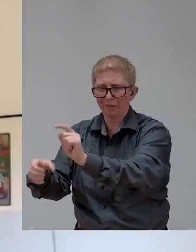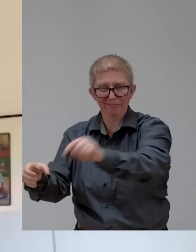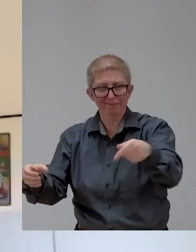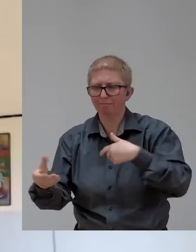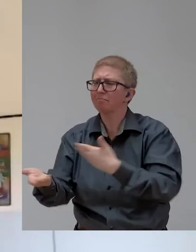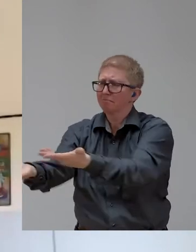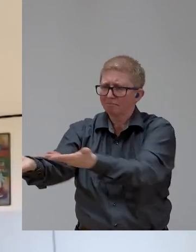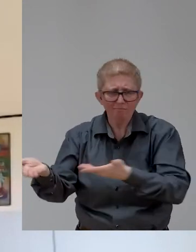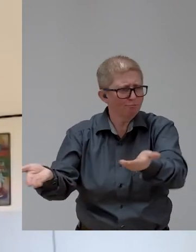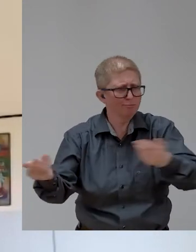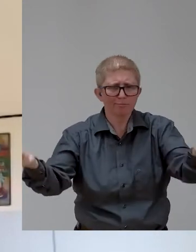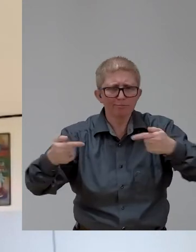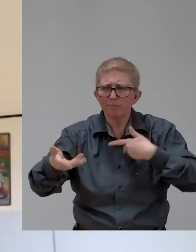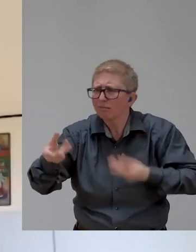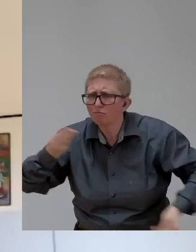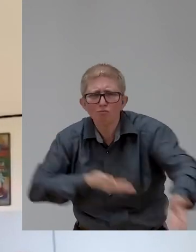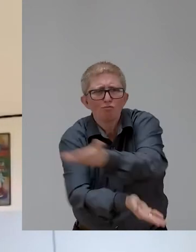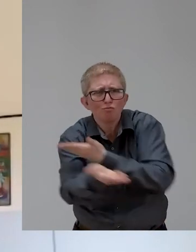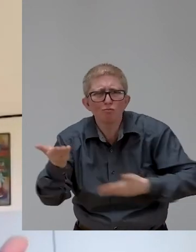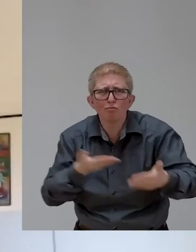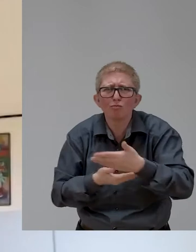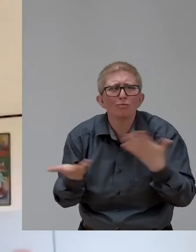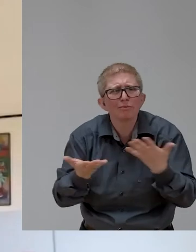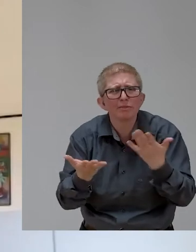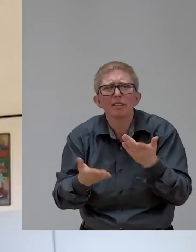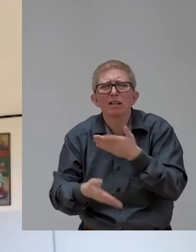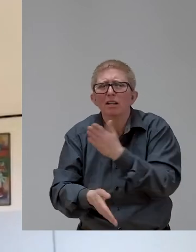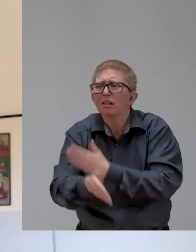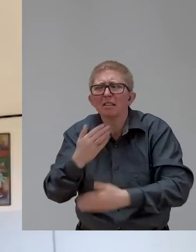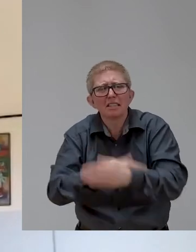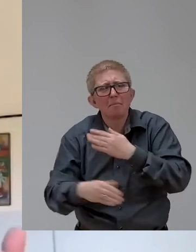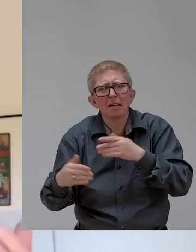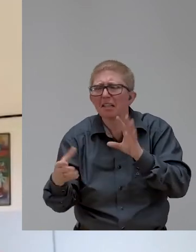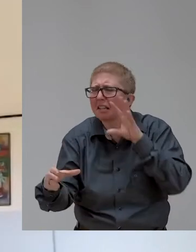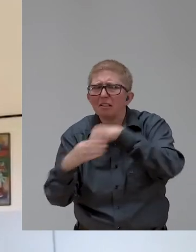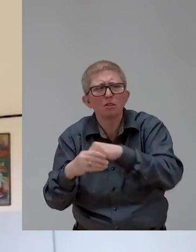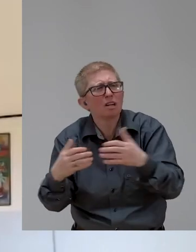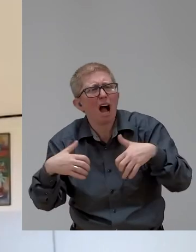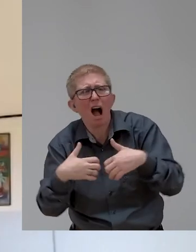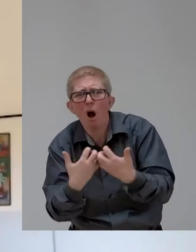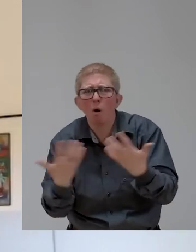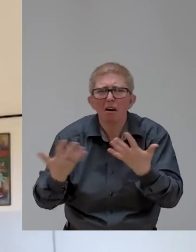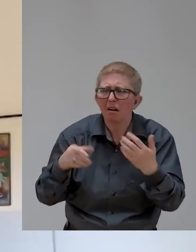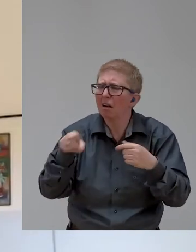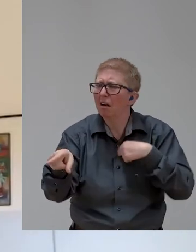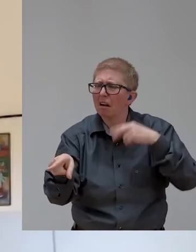colleagues around what disability inclusion is. How does a blind person read an email? You know, if they don't know, they can't help you.